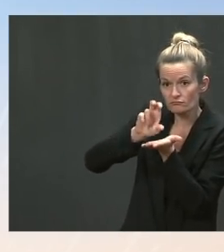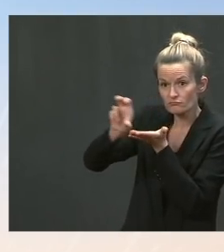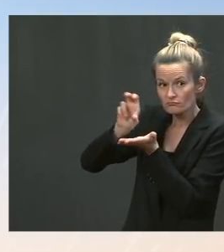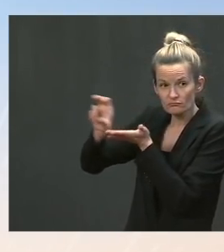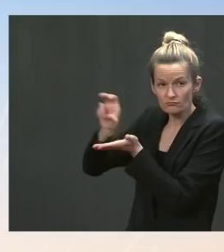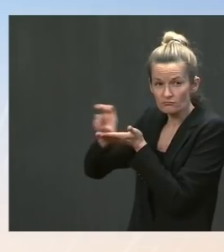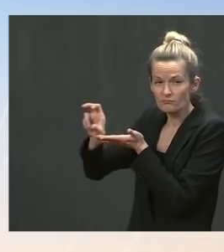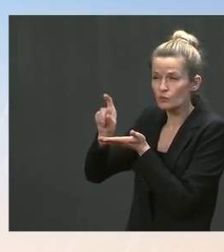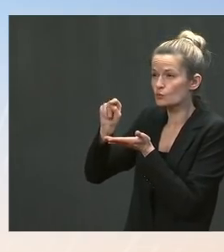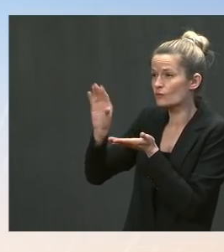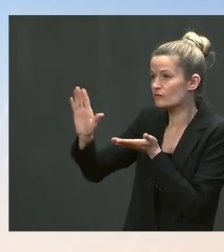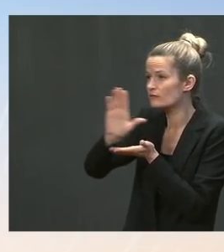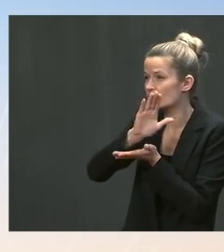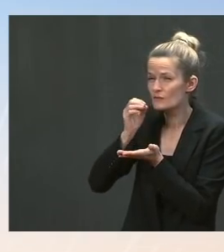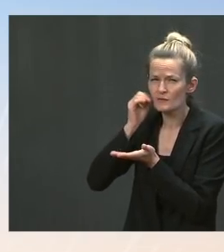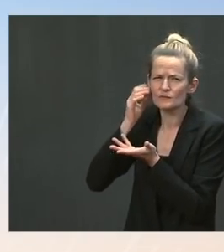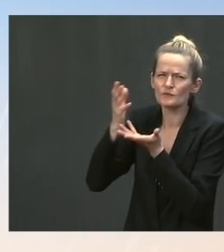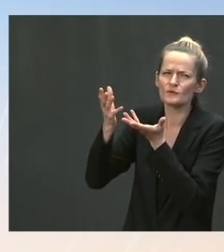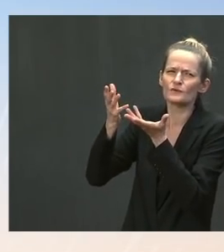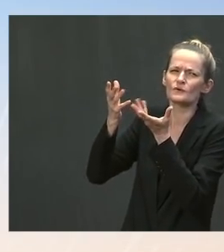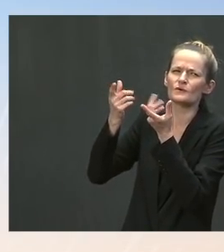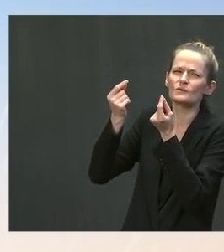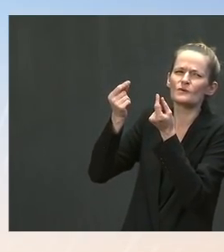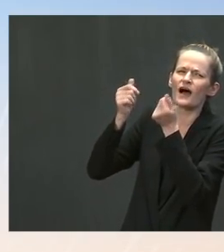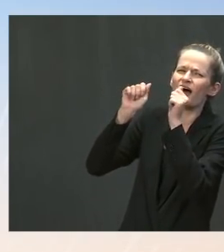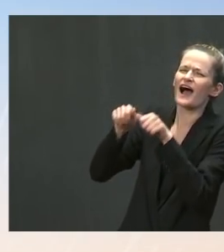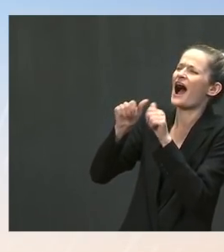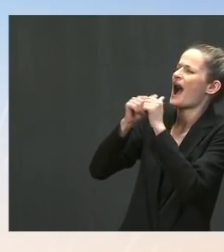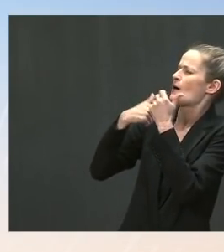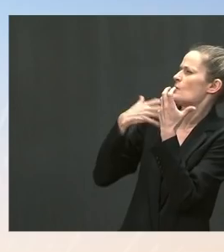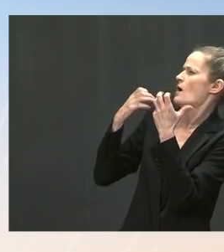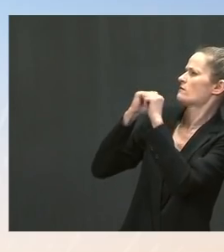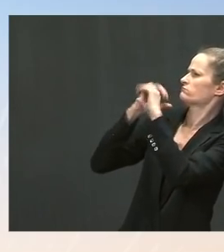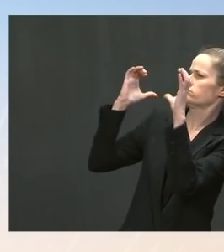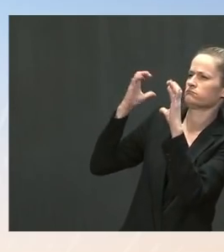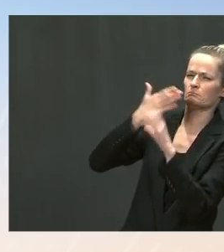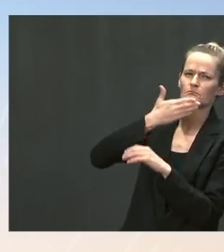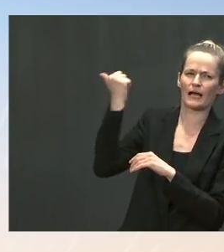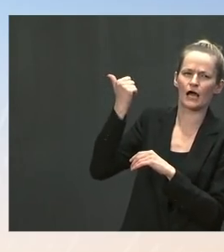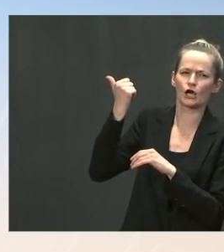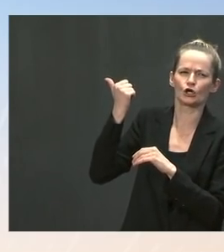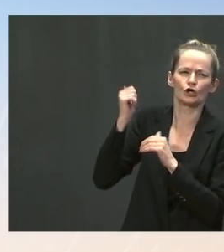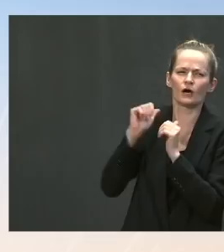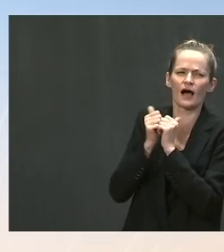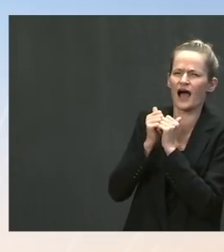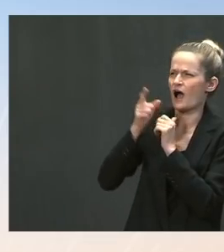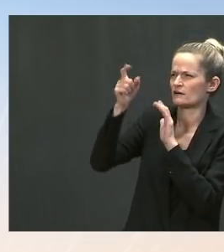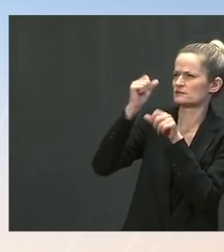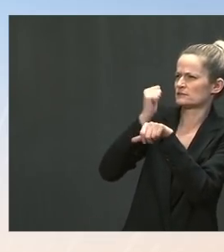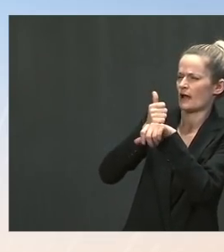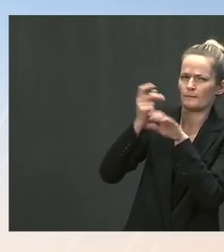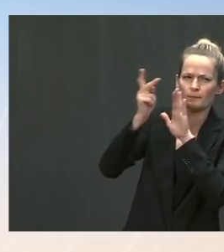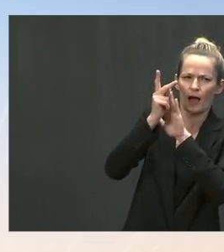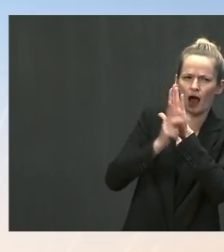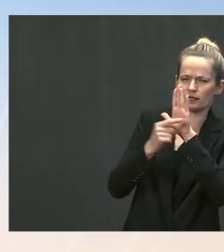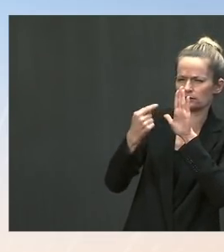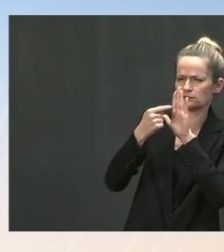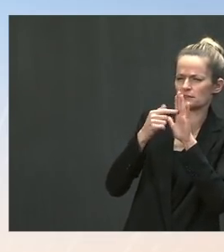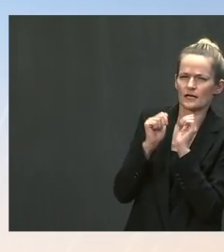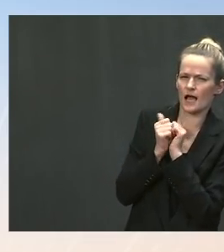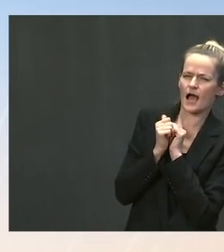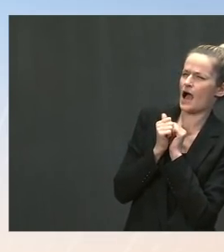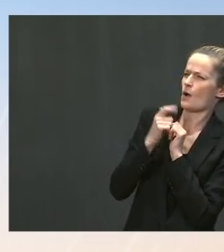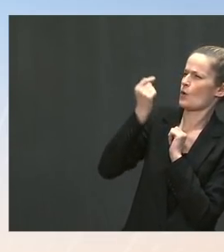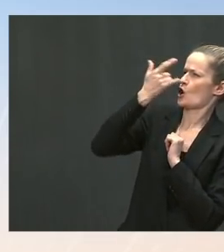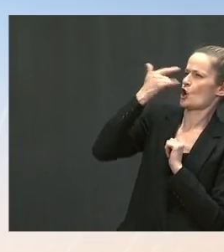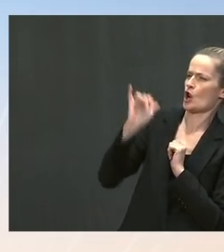can you help us to understand where that policy might go? Ms. Well, I certainly understand your question. I'm not going to be able to lay out too